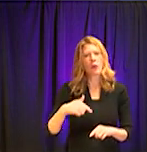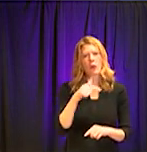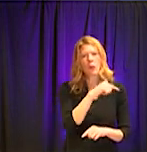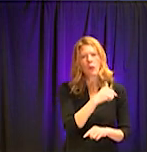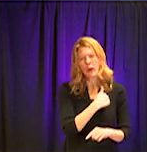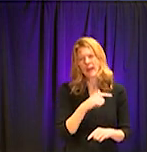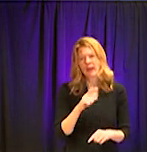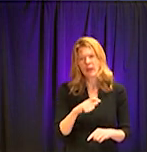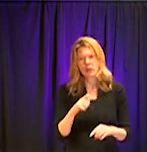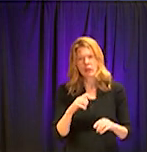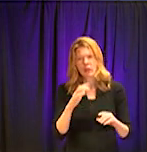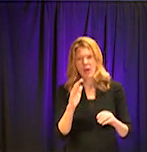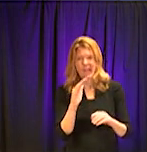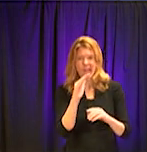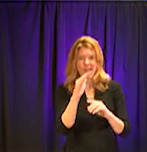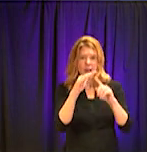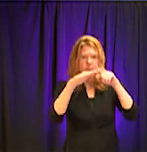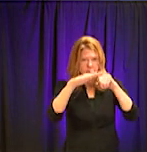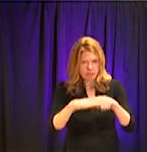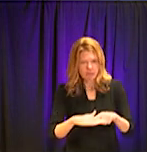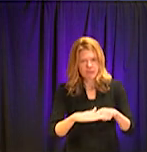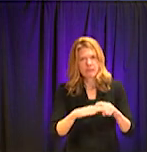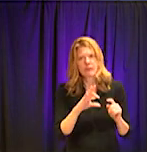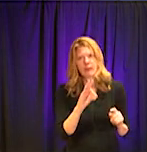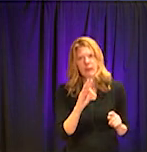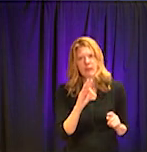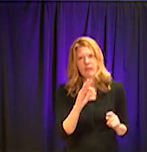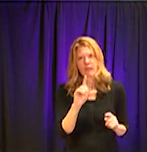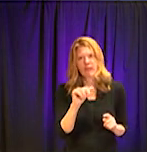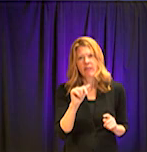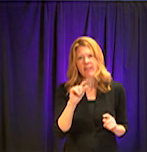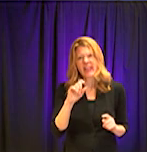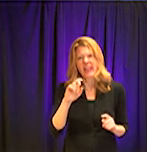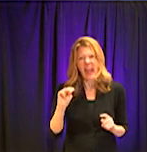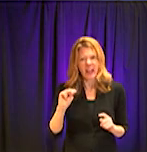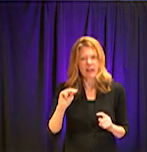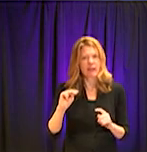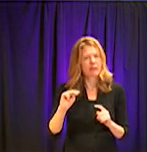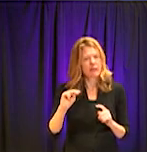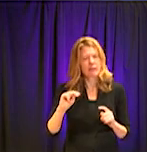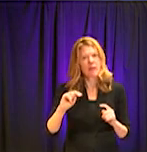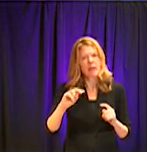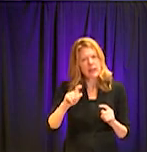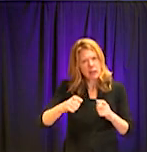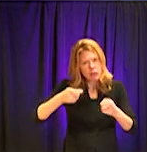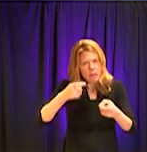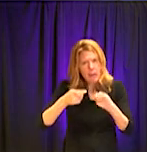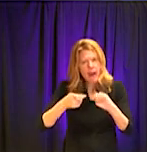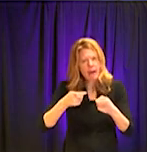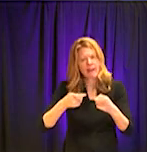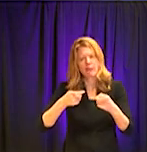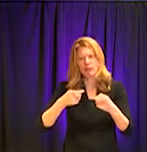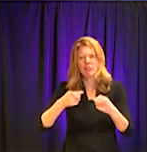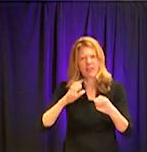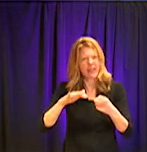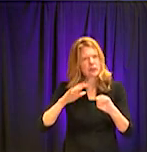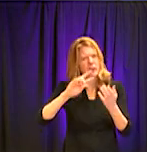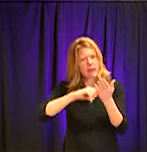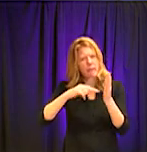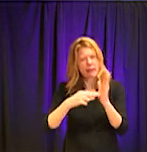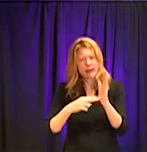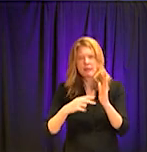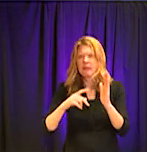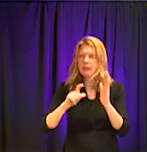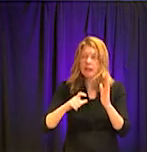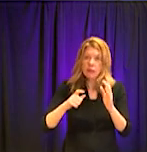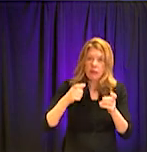to get sick and some of them will be severely ill, but we've got to manage this outbreak in a way where those people are getting sick and seeking